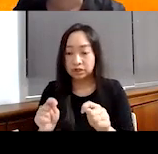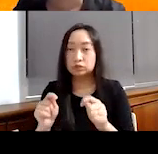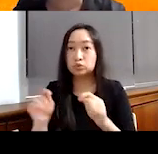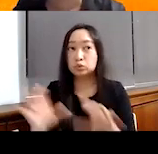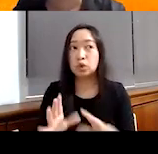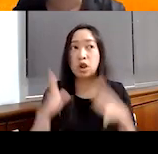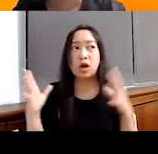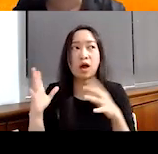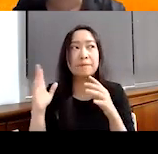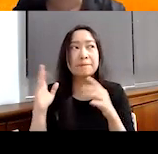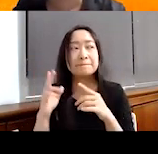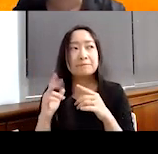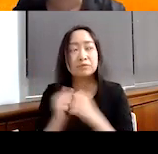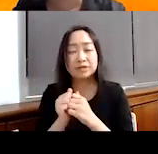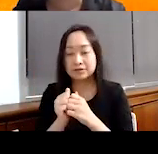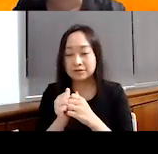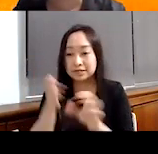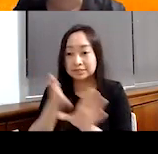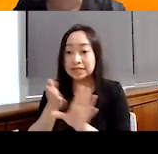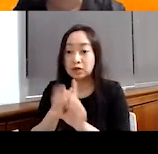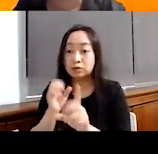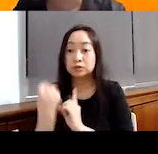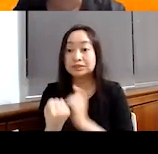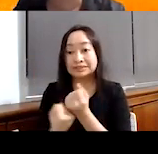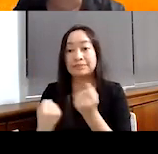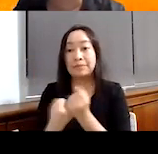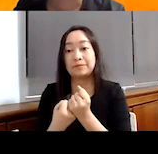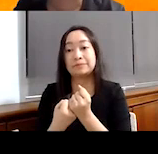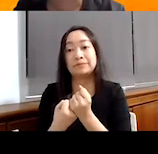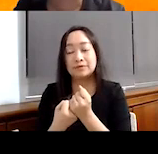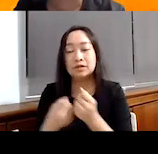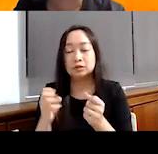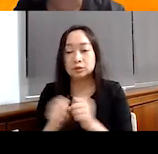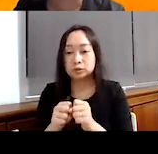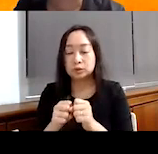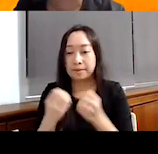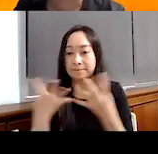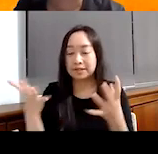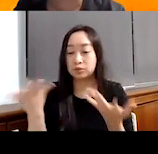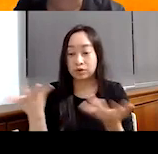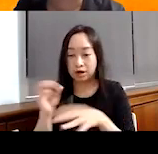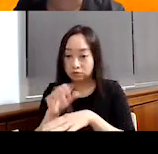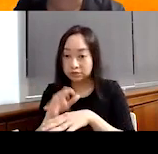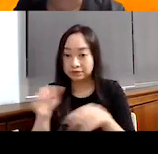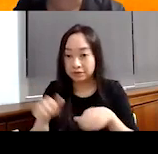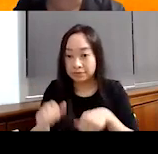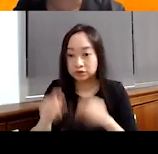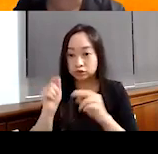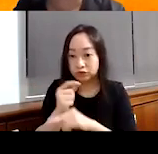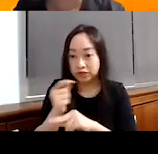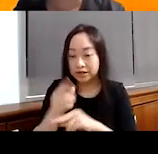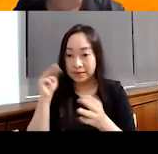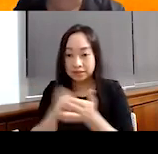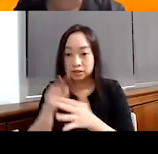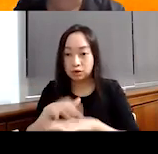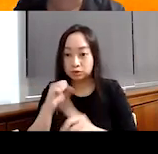with, um, psychosocial support. So a lot of, uh, just counseling available training messages on